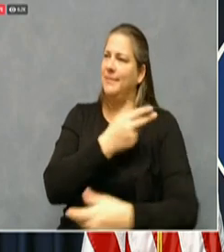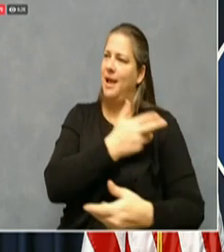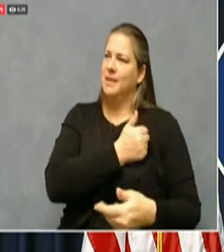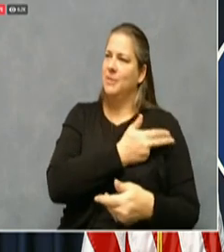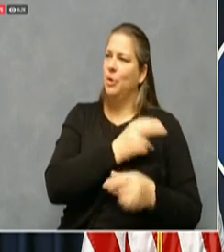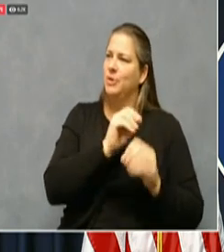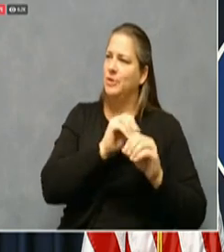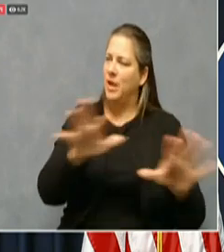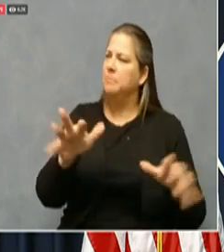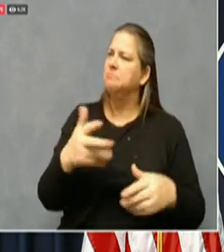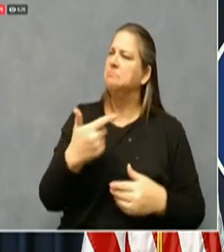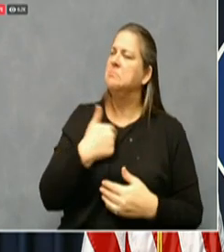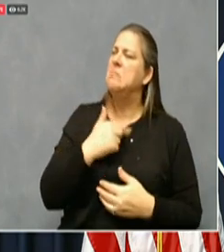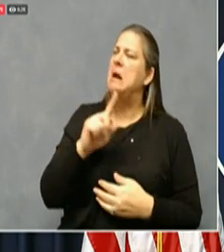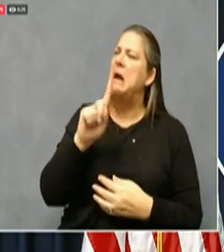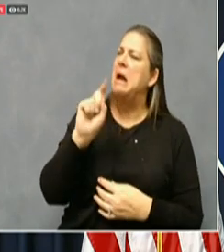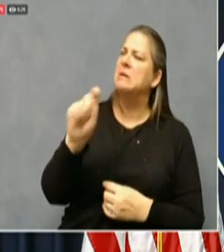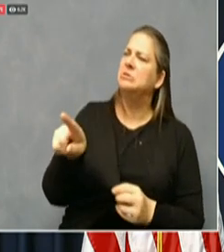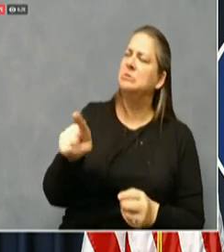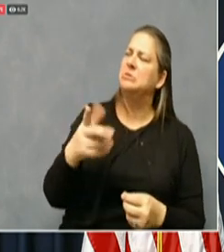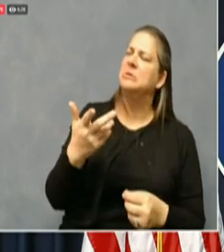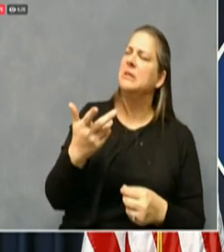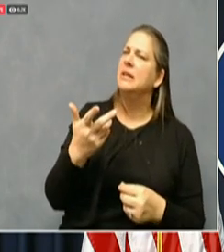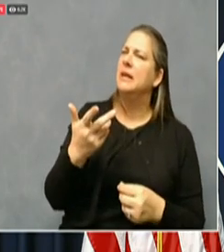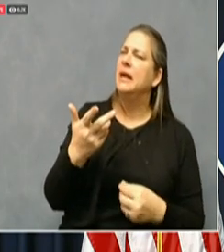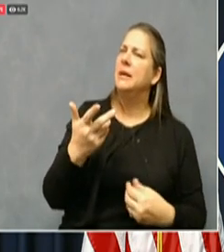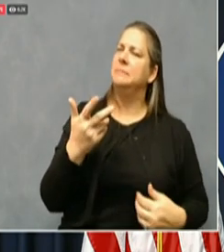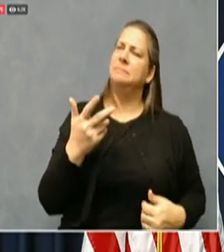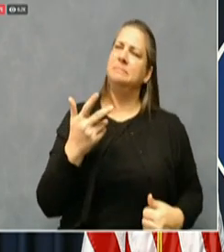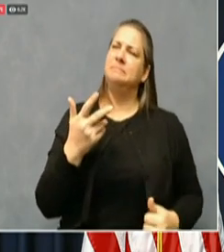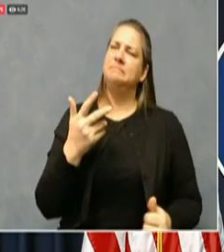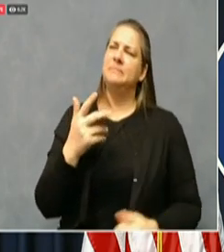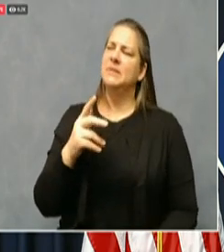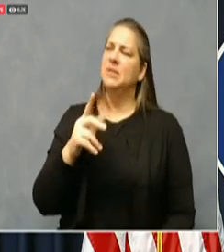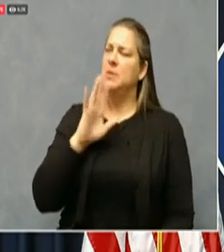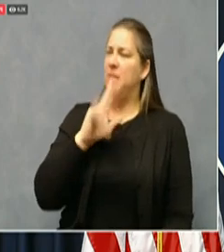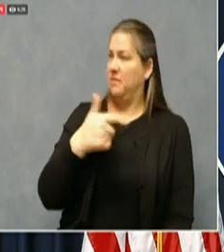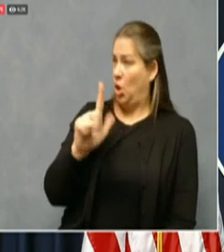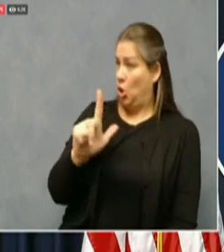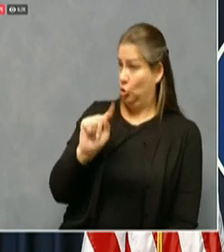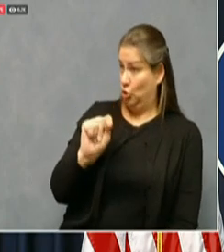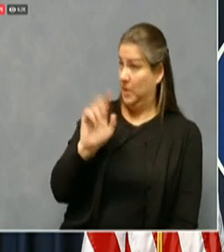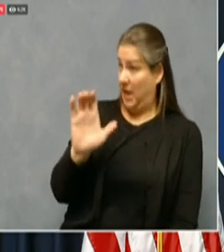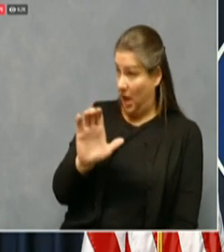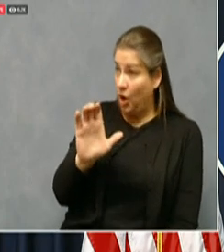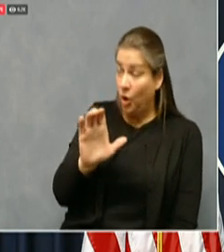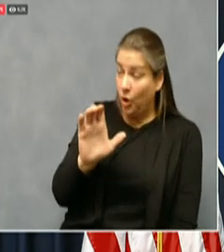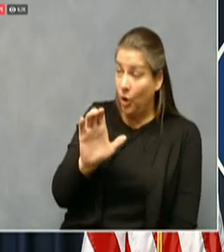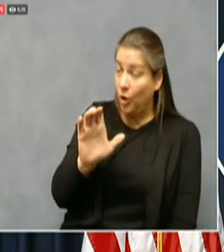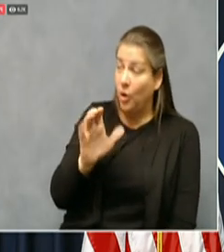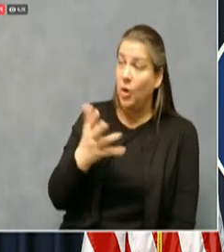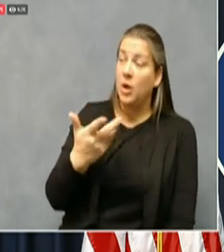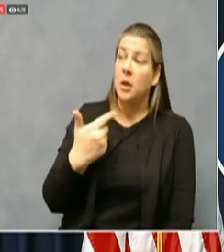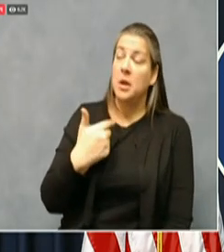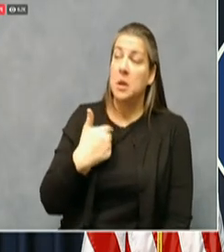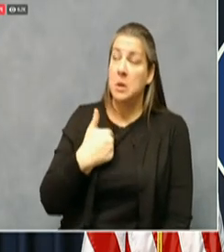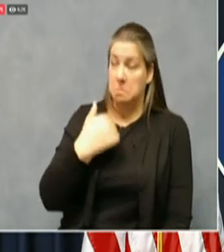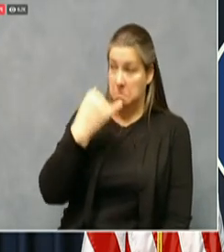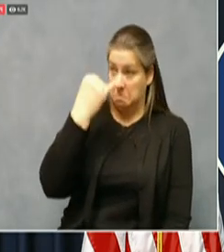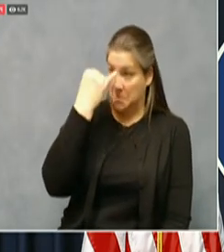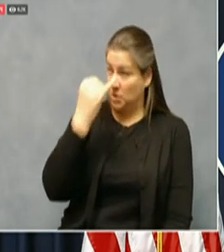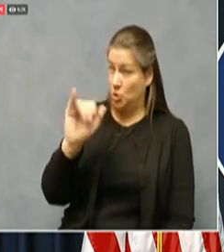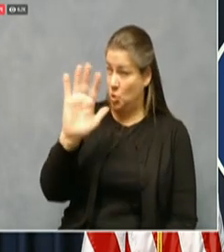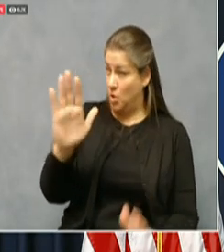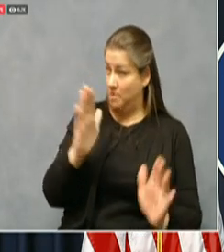side of this first, uh, first rollout with long term care facilities. Uh, I imagine the distribution plan to long term